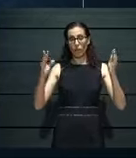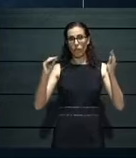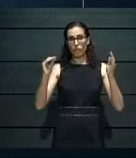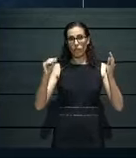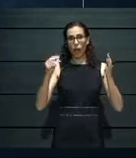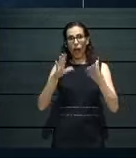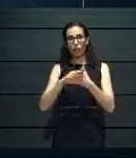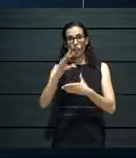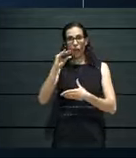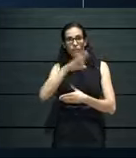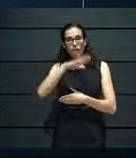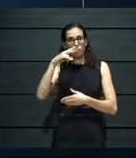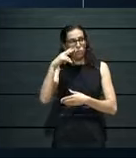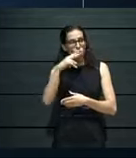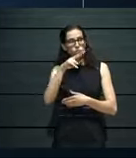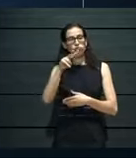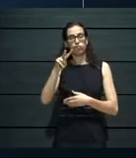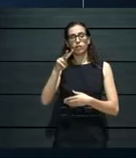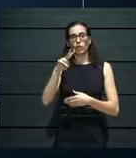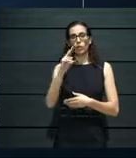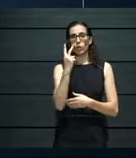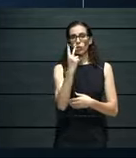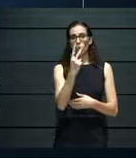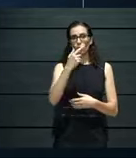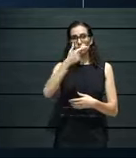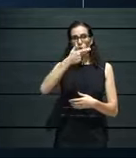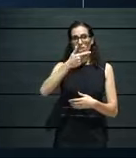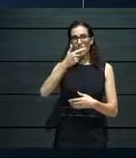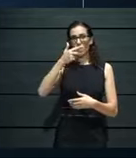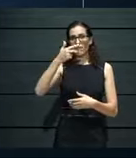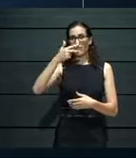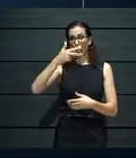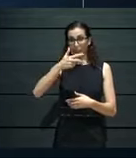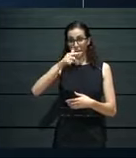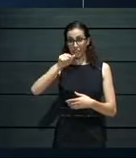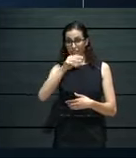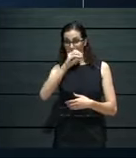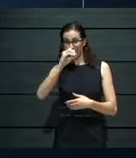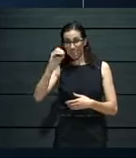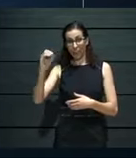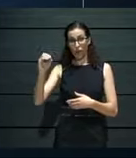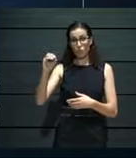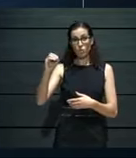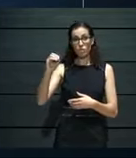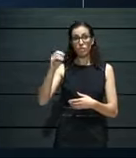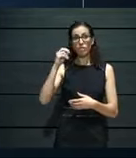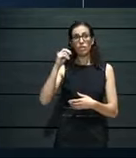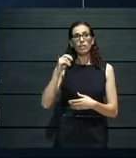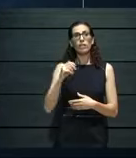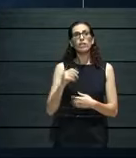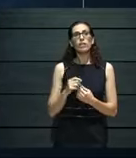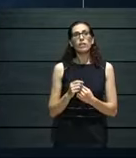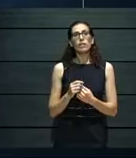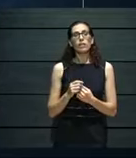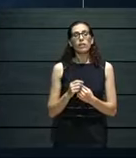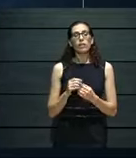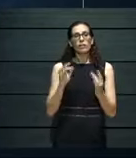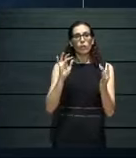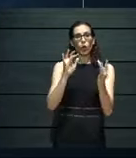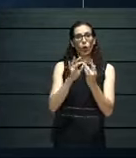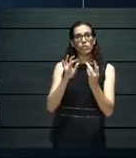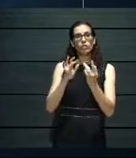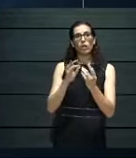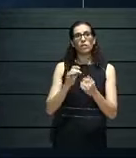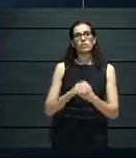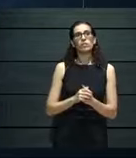278k reach, 98k unique viewers, 106k engagement and